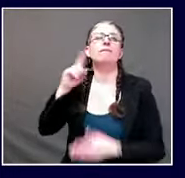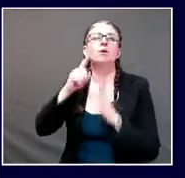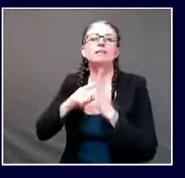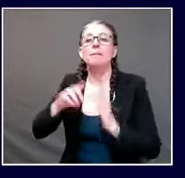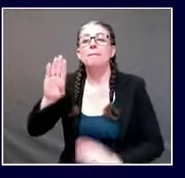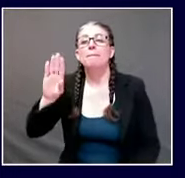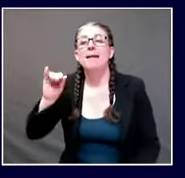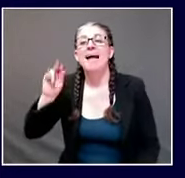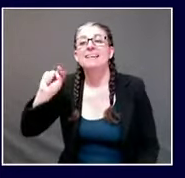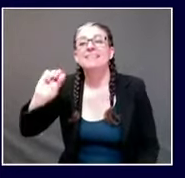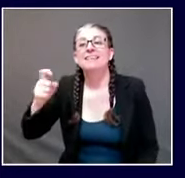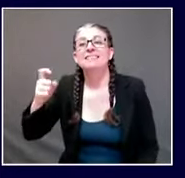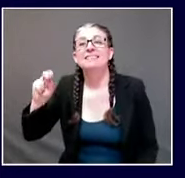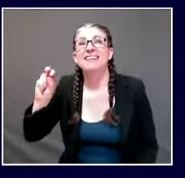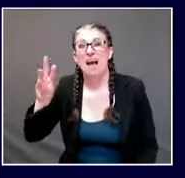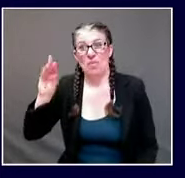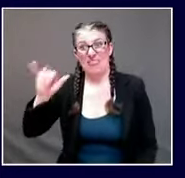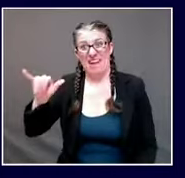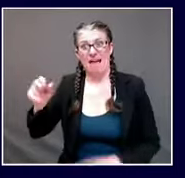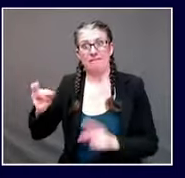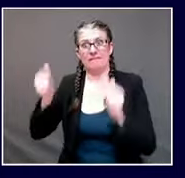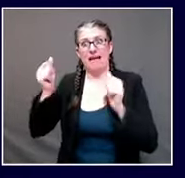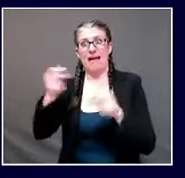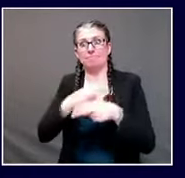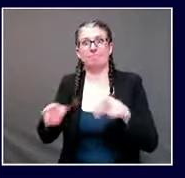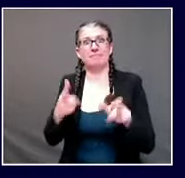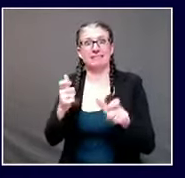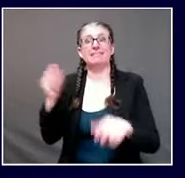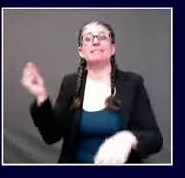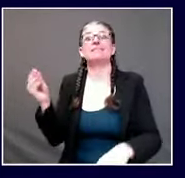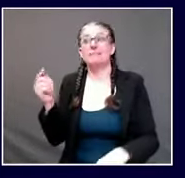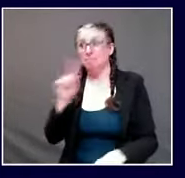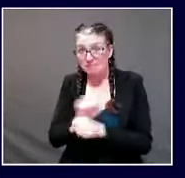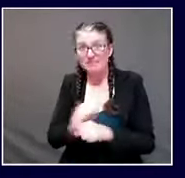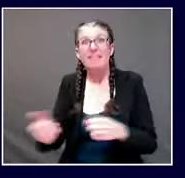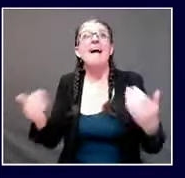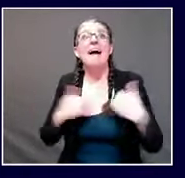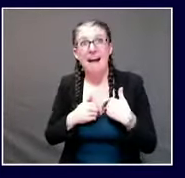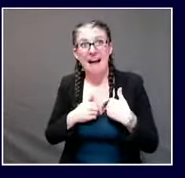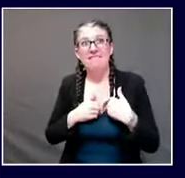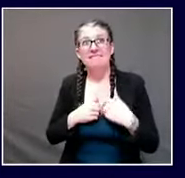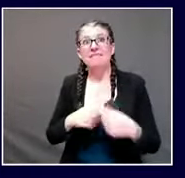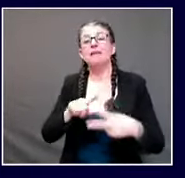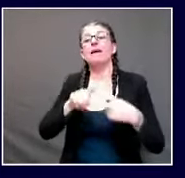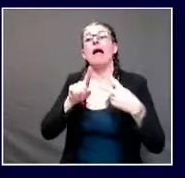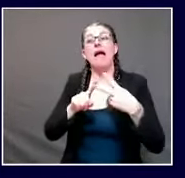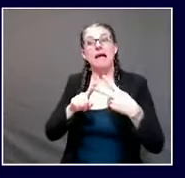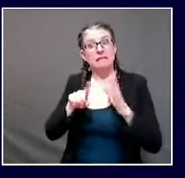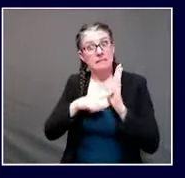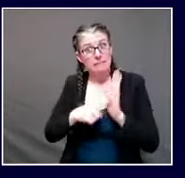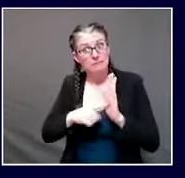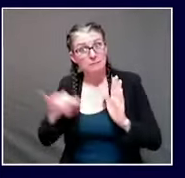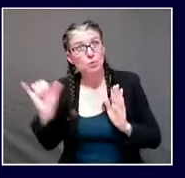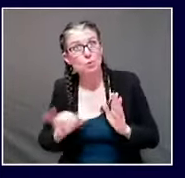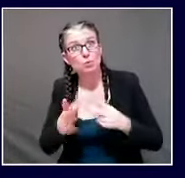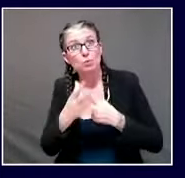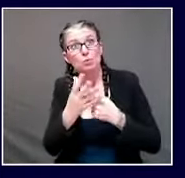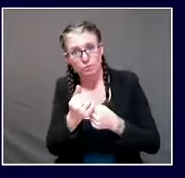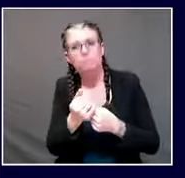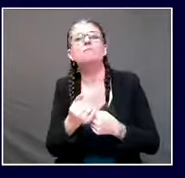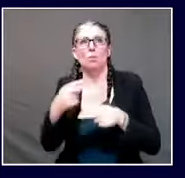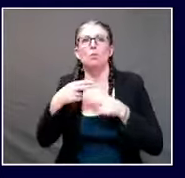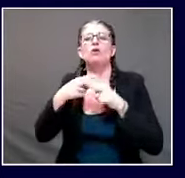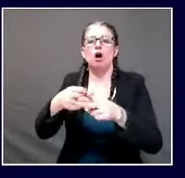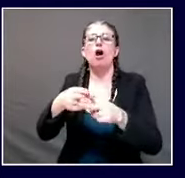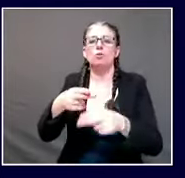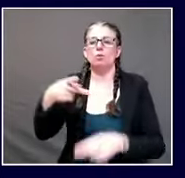with covid that's how they could be counted as a probable test okay gotcha and just one more real i think this is a quick follow-up